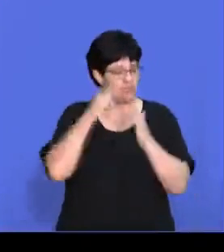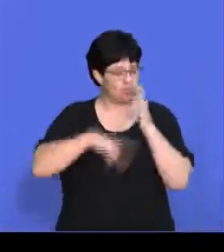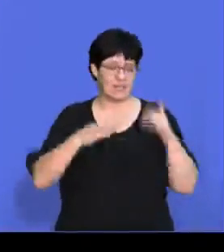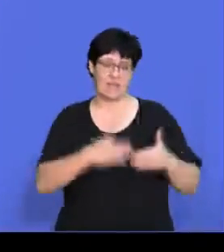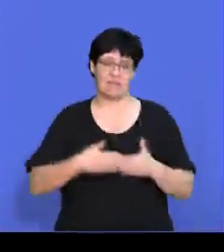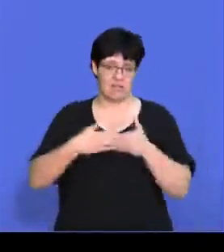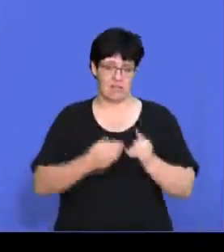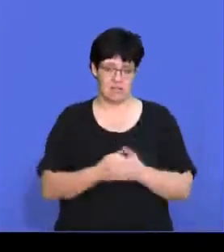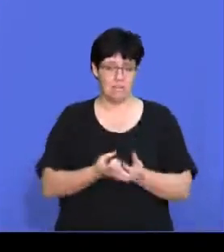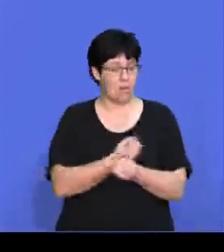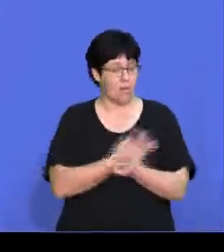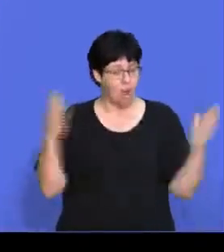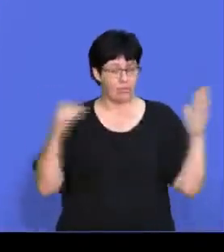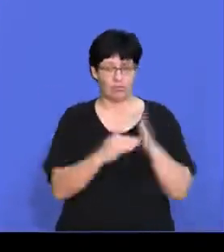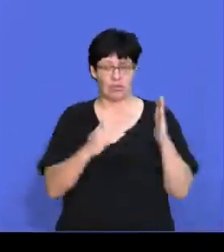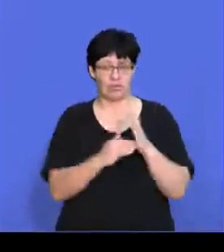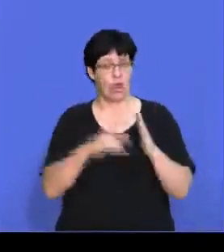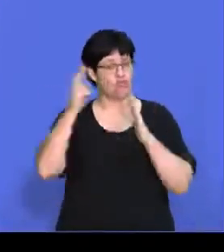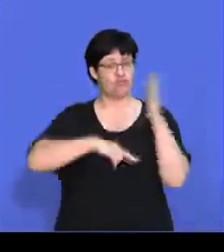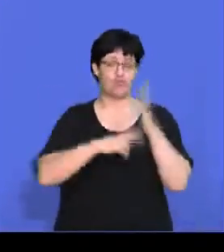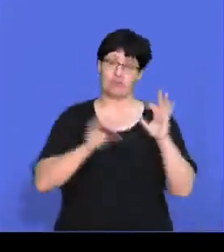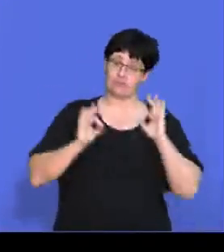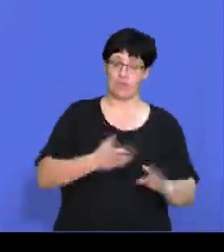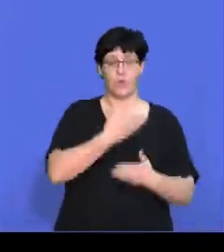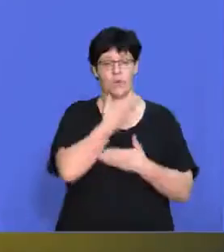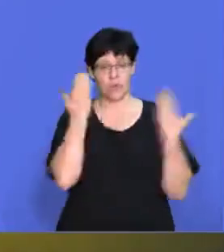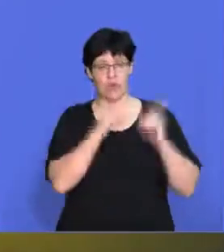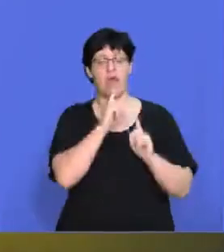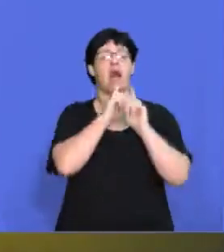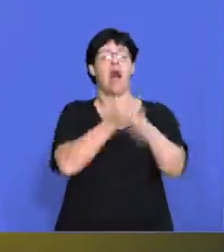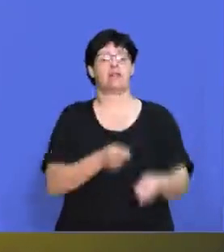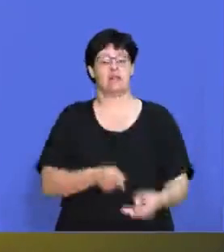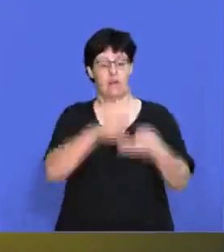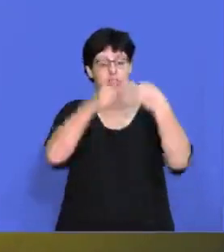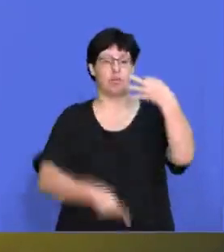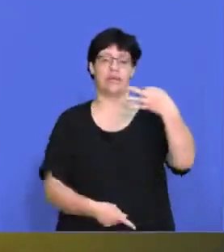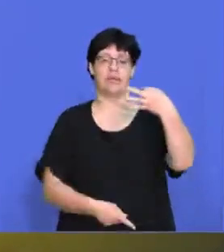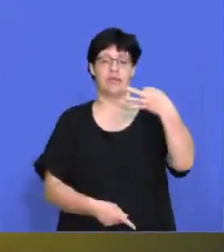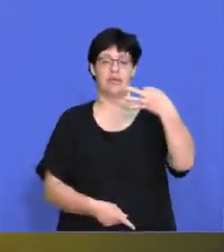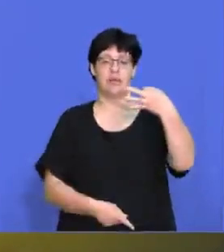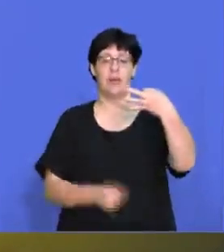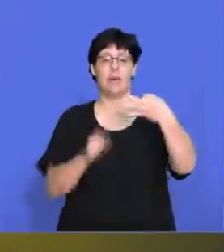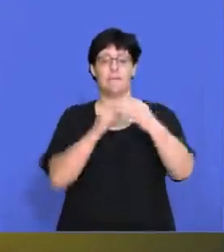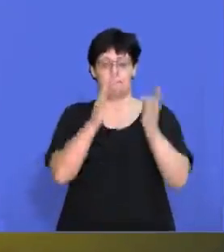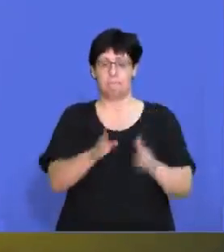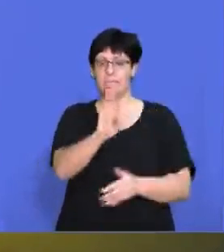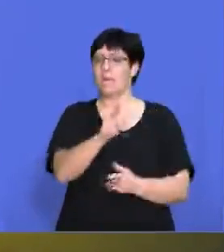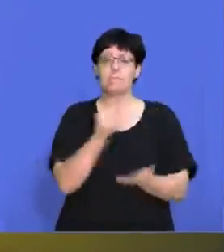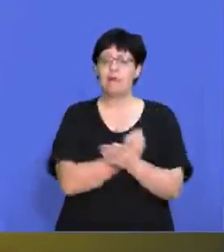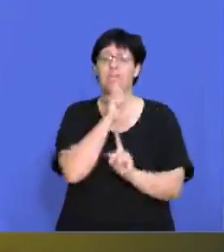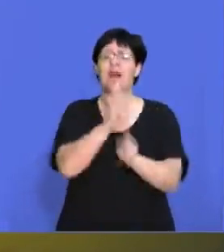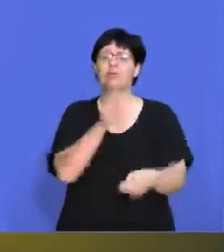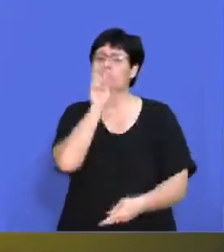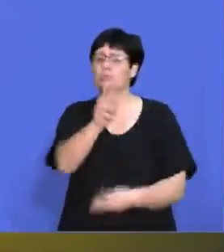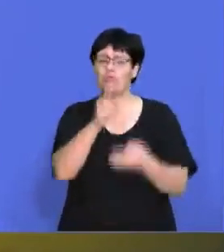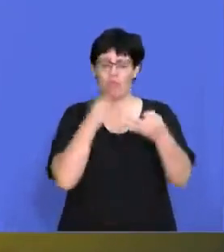very, very carefully. A lot of matriculants don't read the instructions that answer all three questions